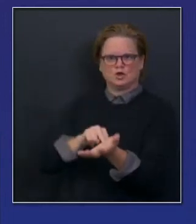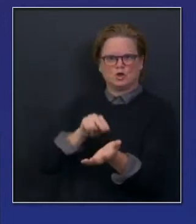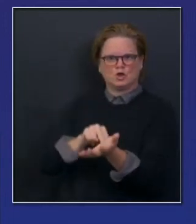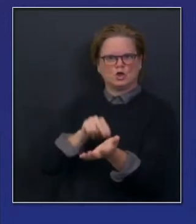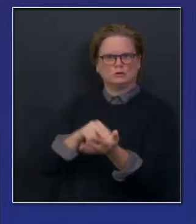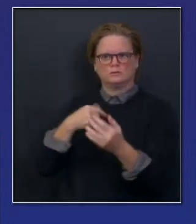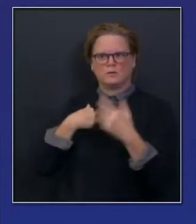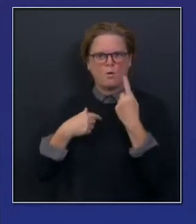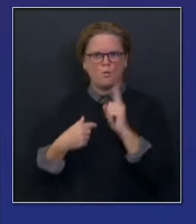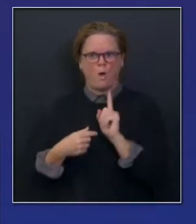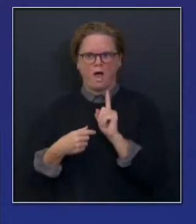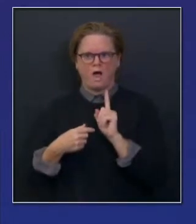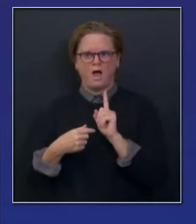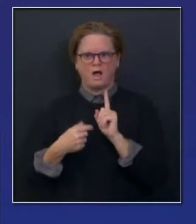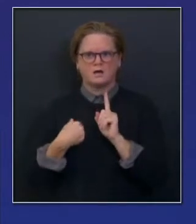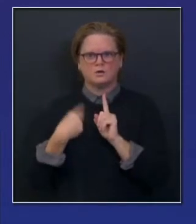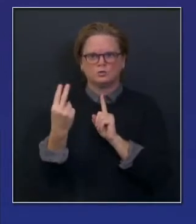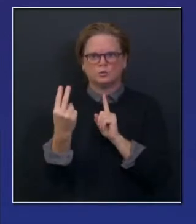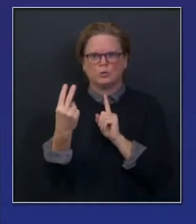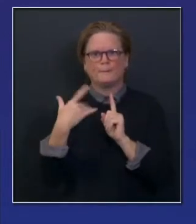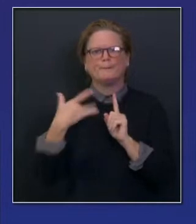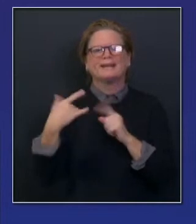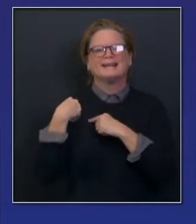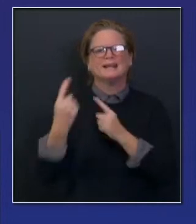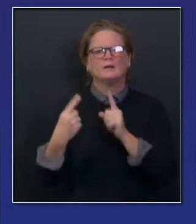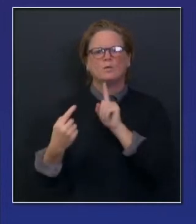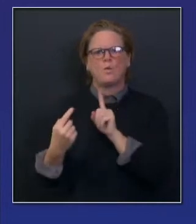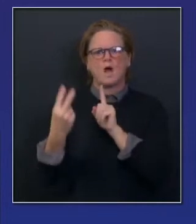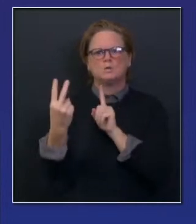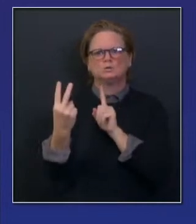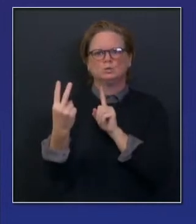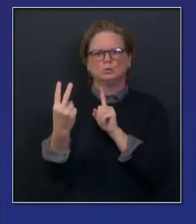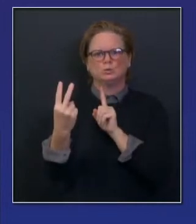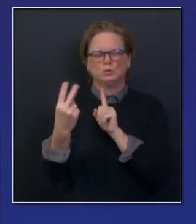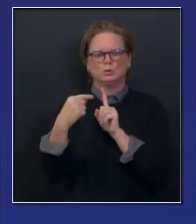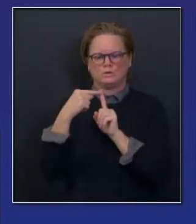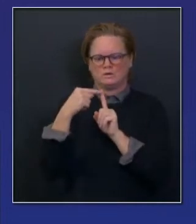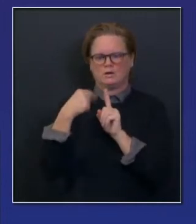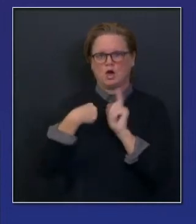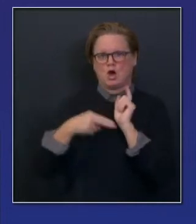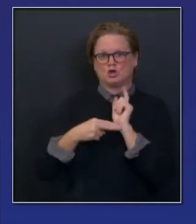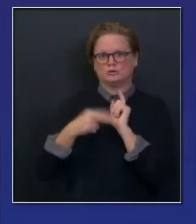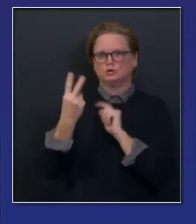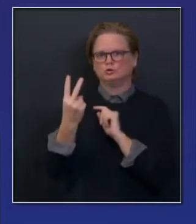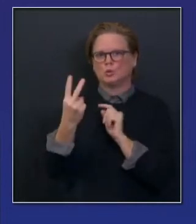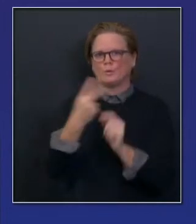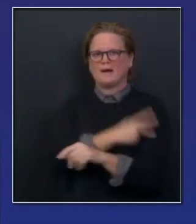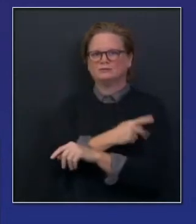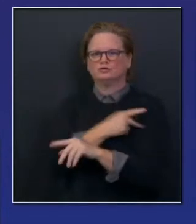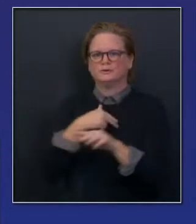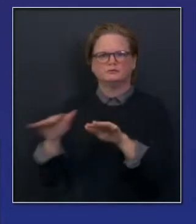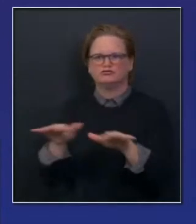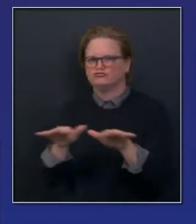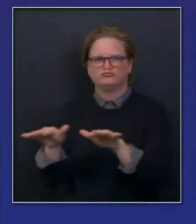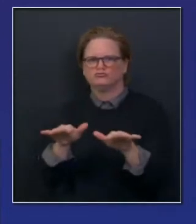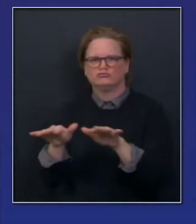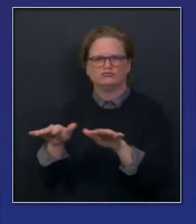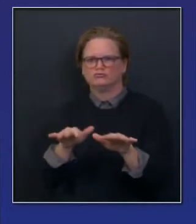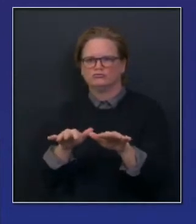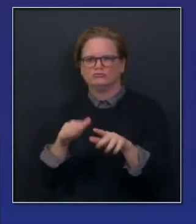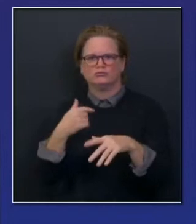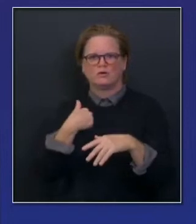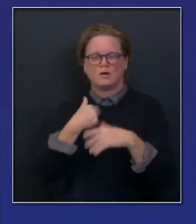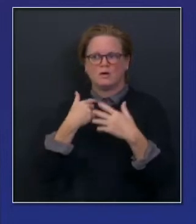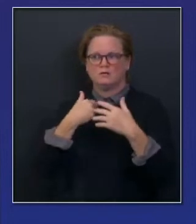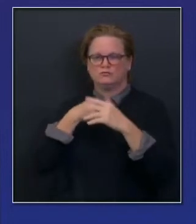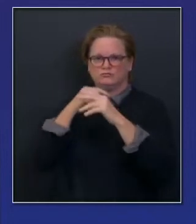empathy, deep admiration for the collaborative spirit where we were working with